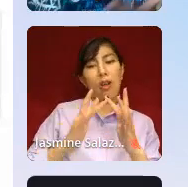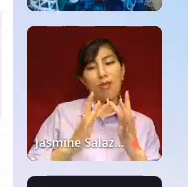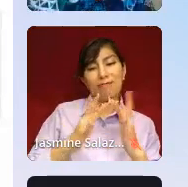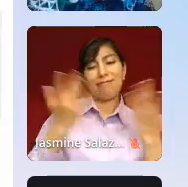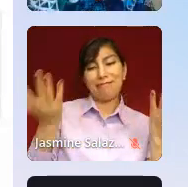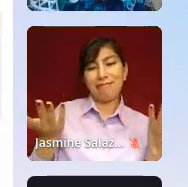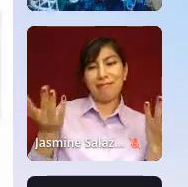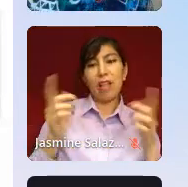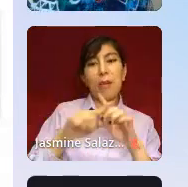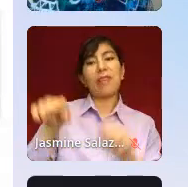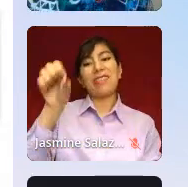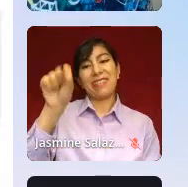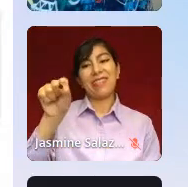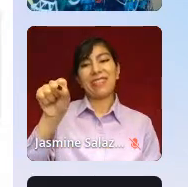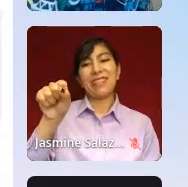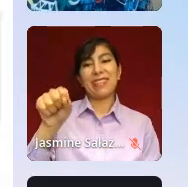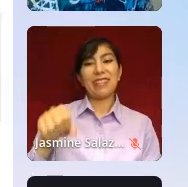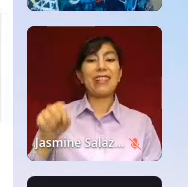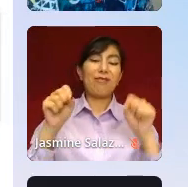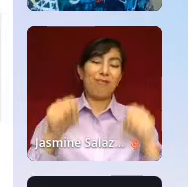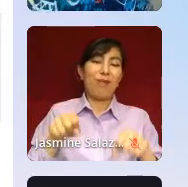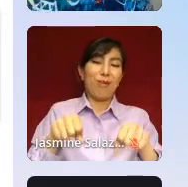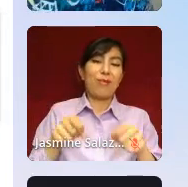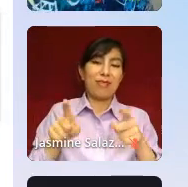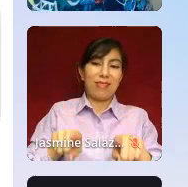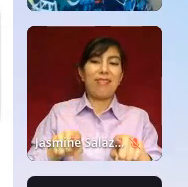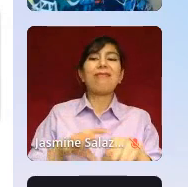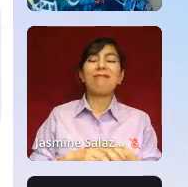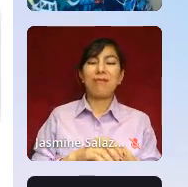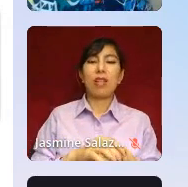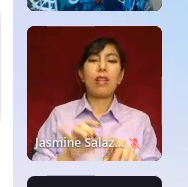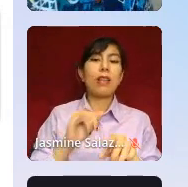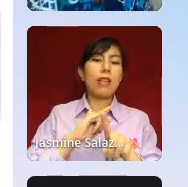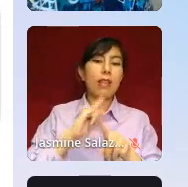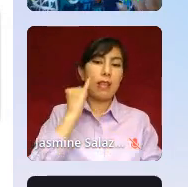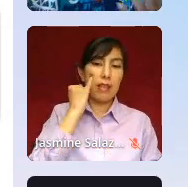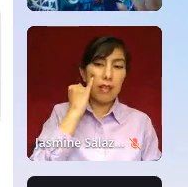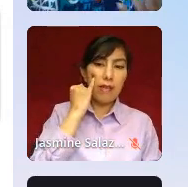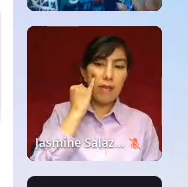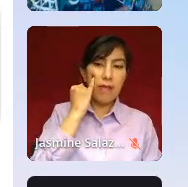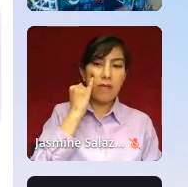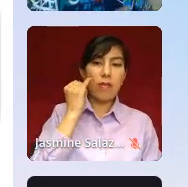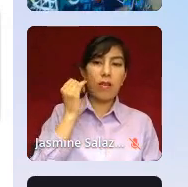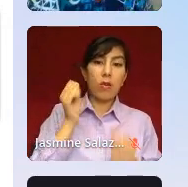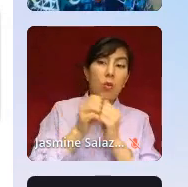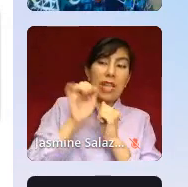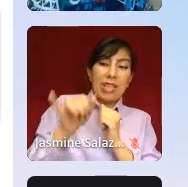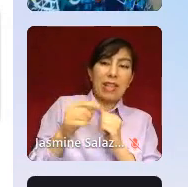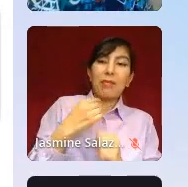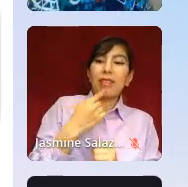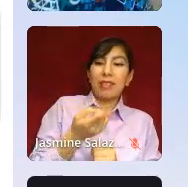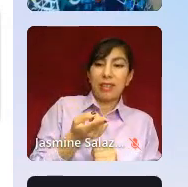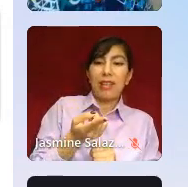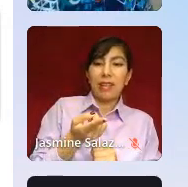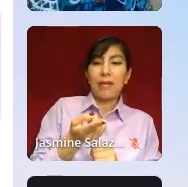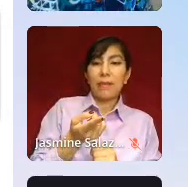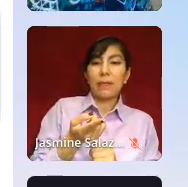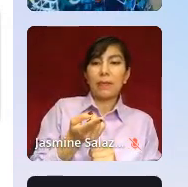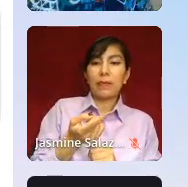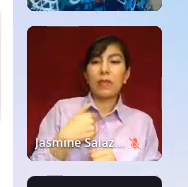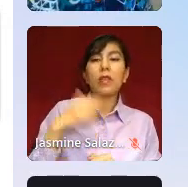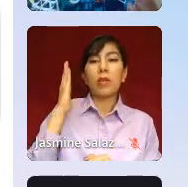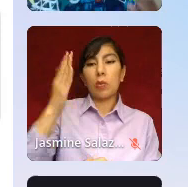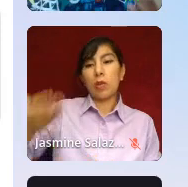yes, it's possible. So with that being said, we are going to invite